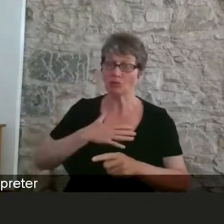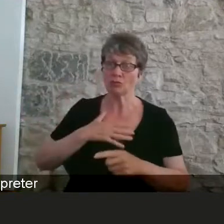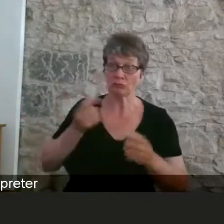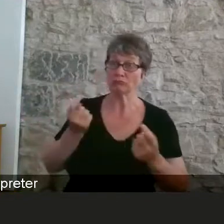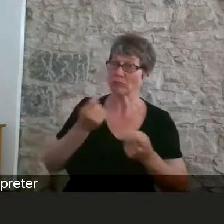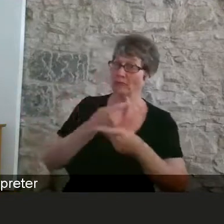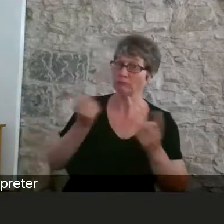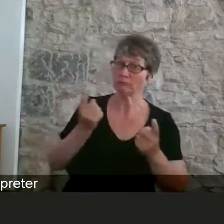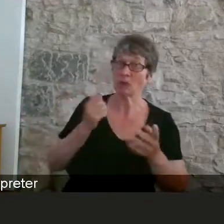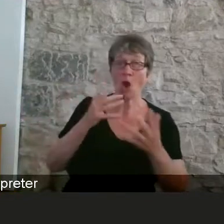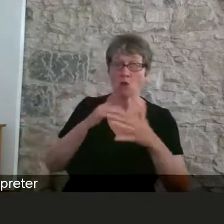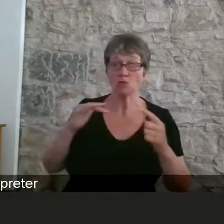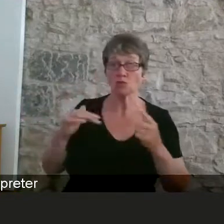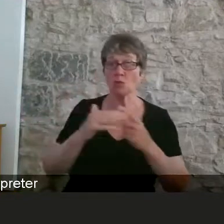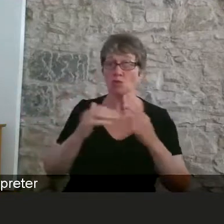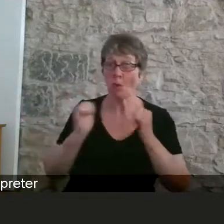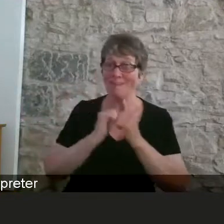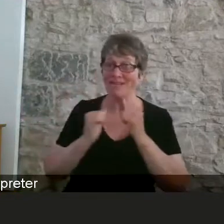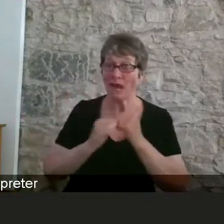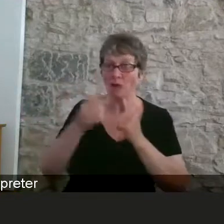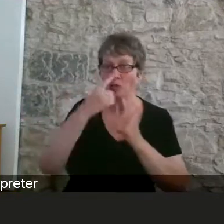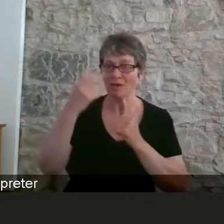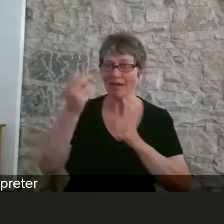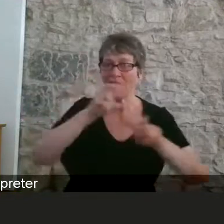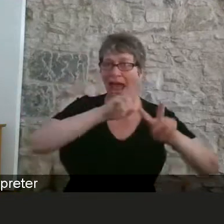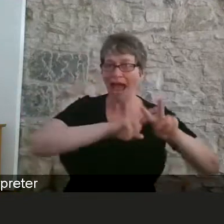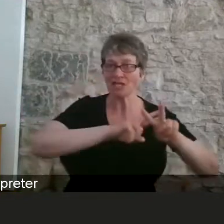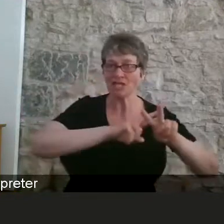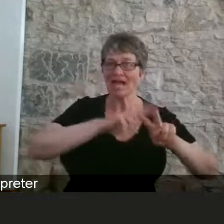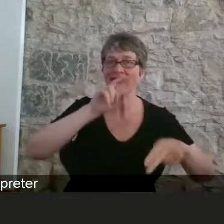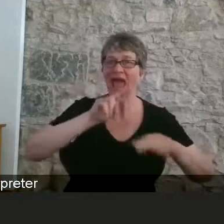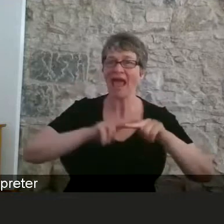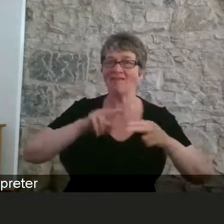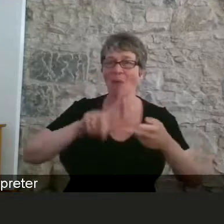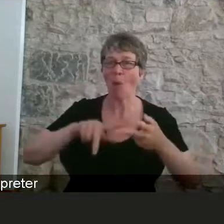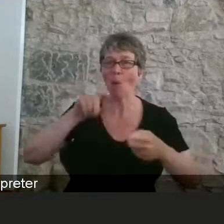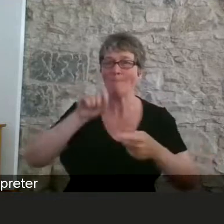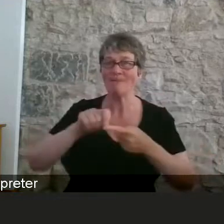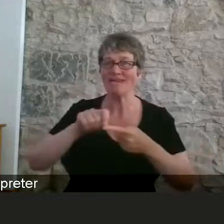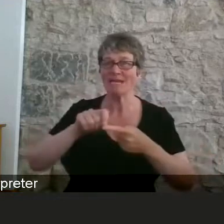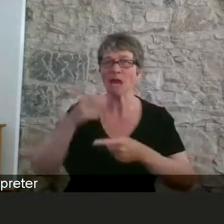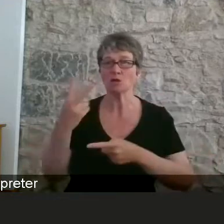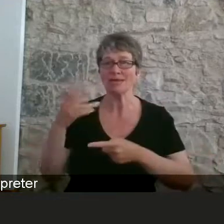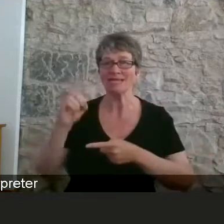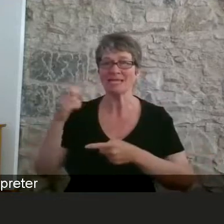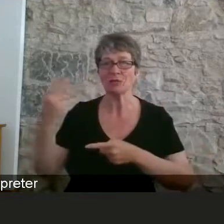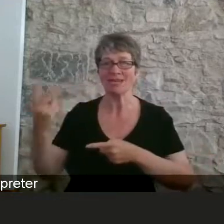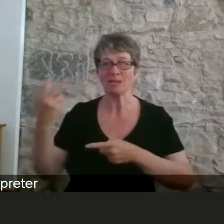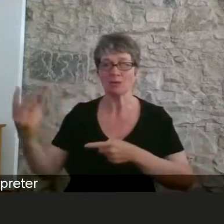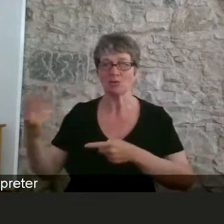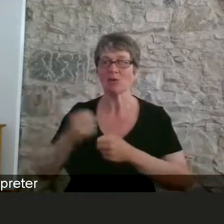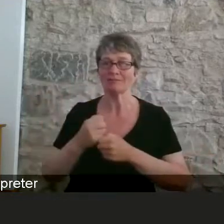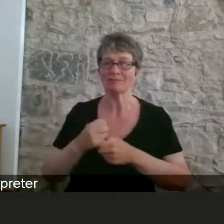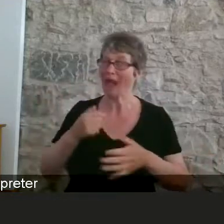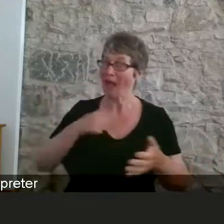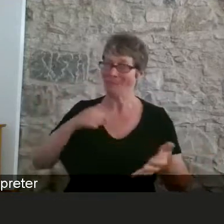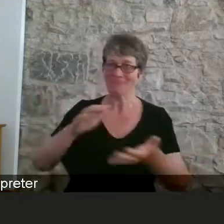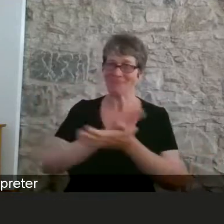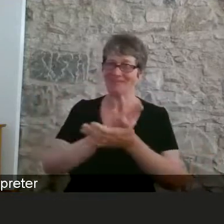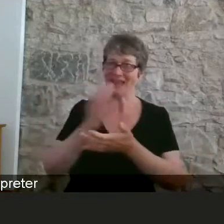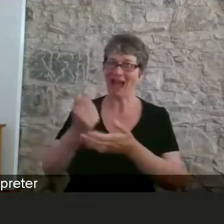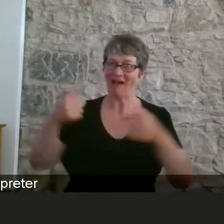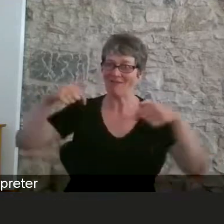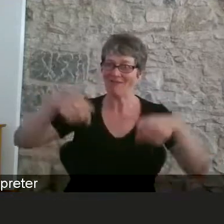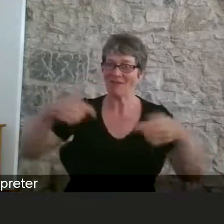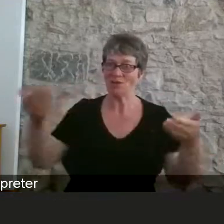FOP2022. I am very pleased today to be joined by an expert panel. Let me